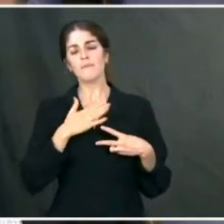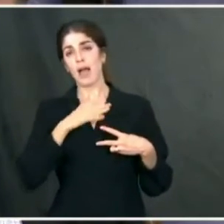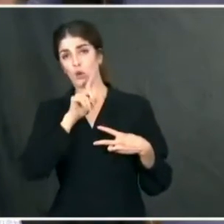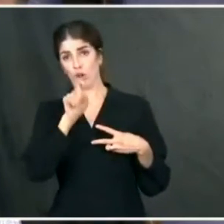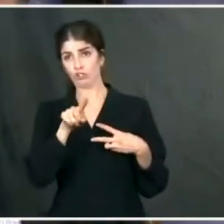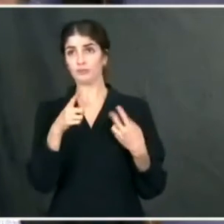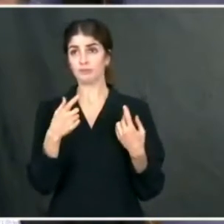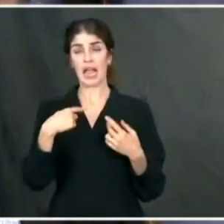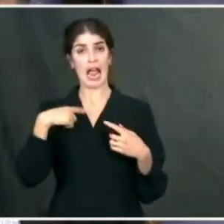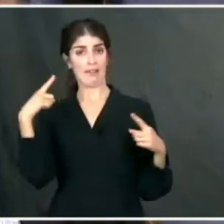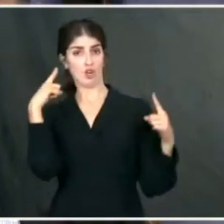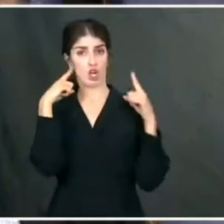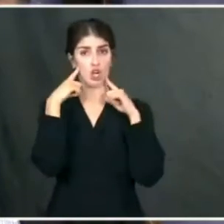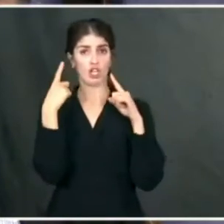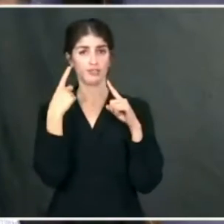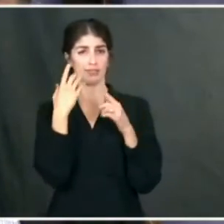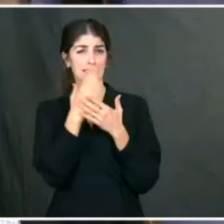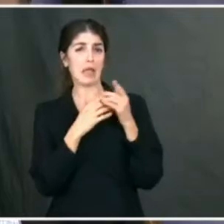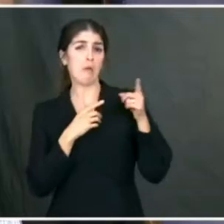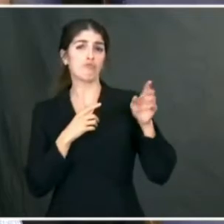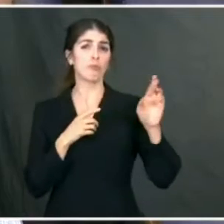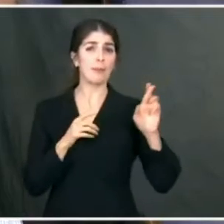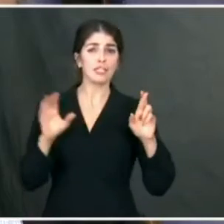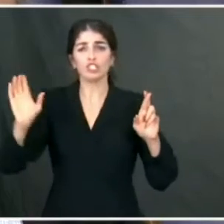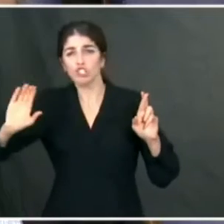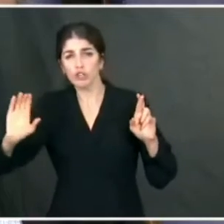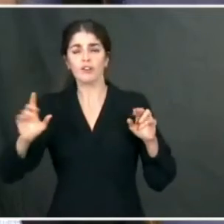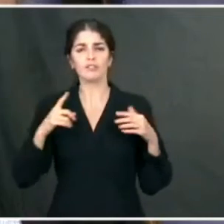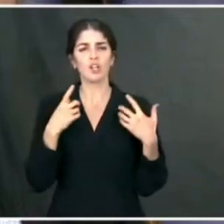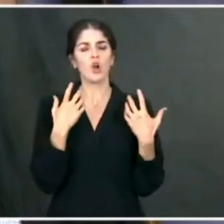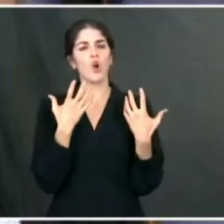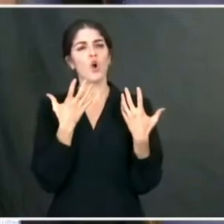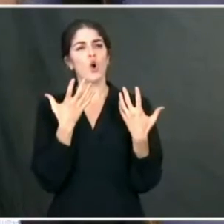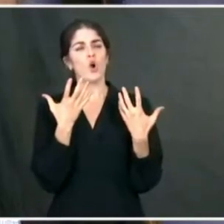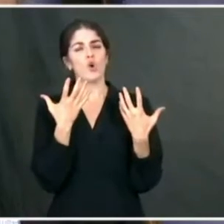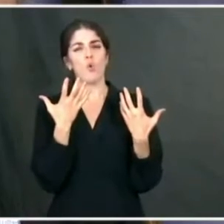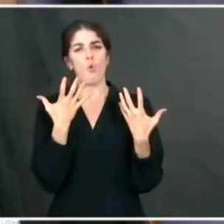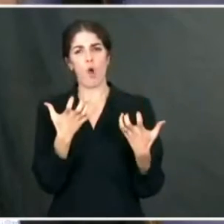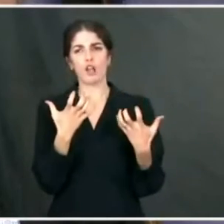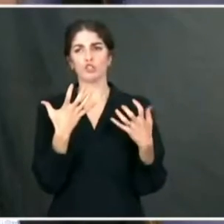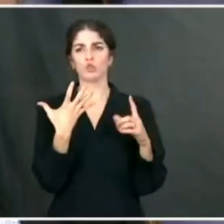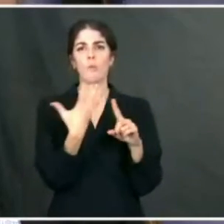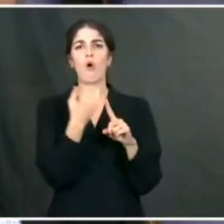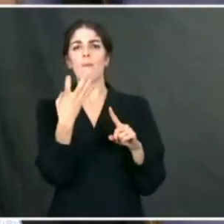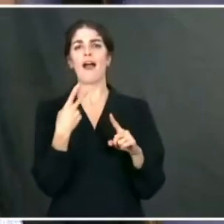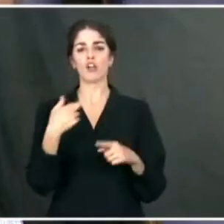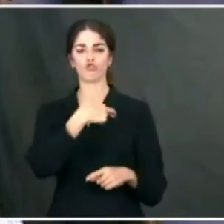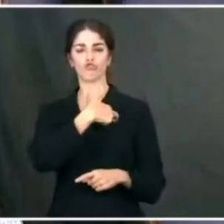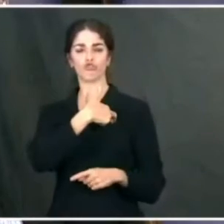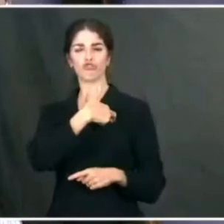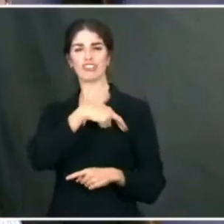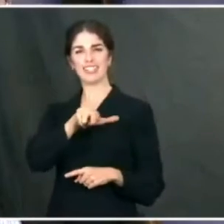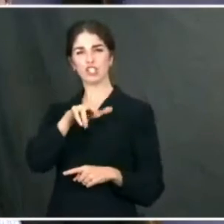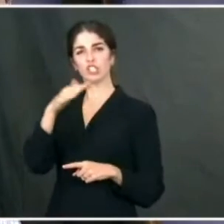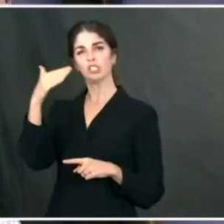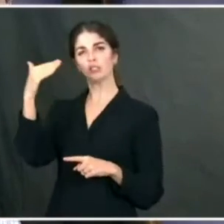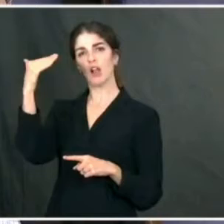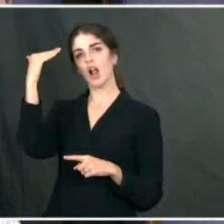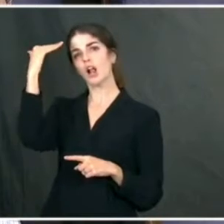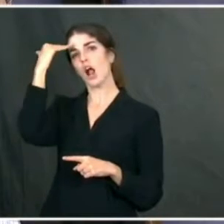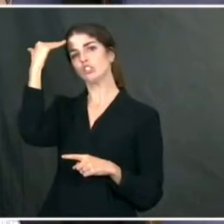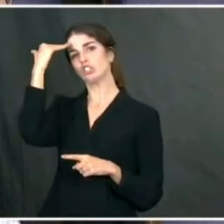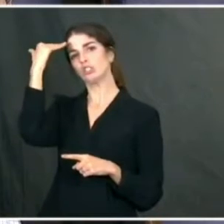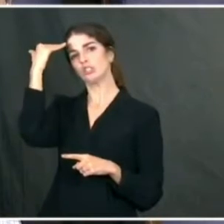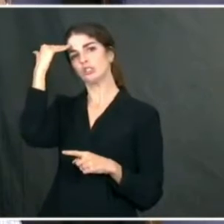from conservatives who are afraid that the President is going to try to pull back religious conscience exemptions for groups like Little Sisters